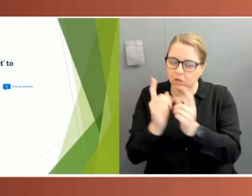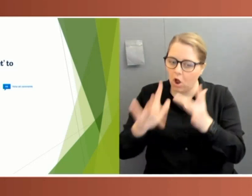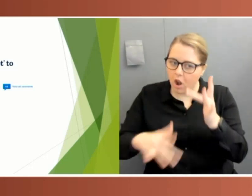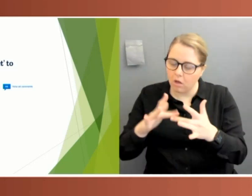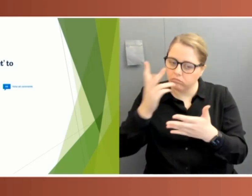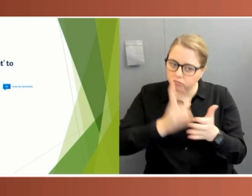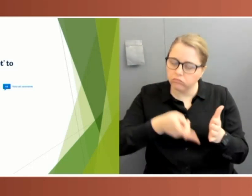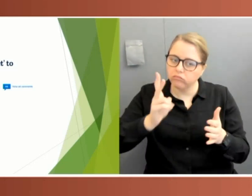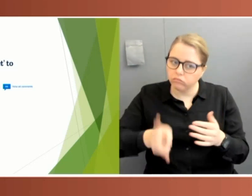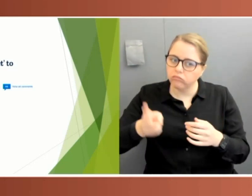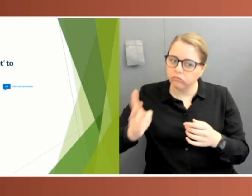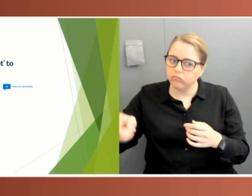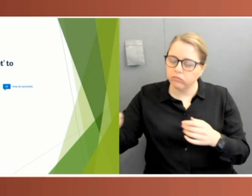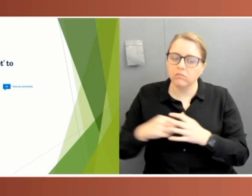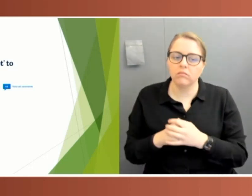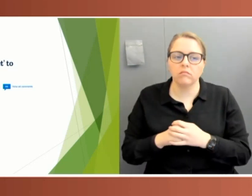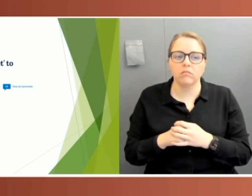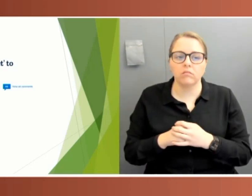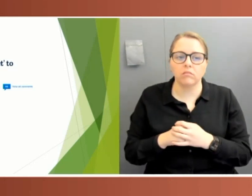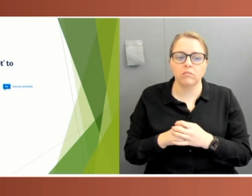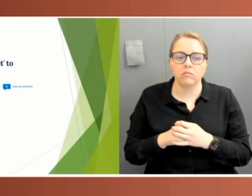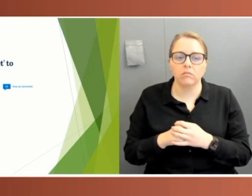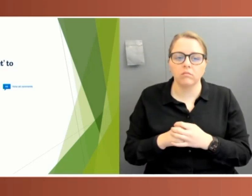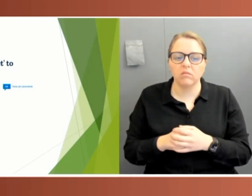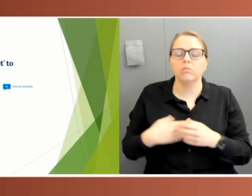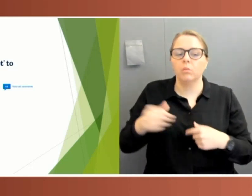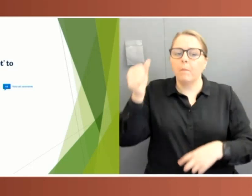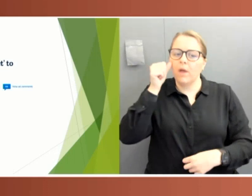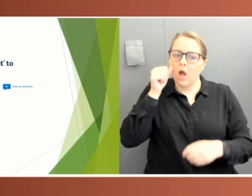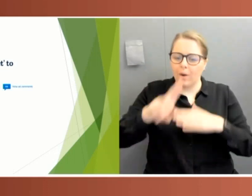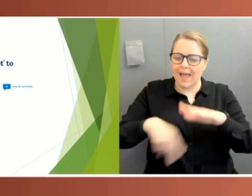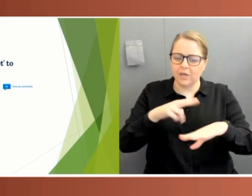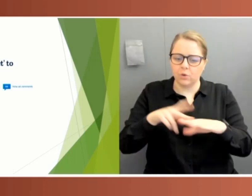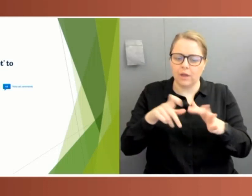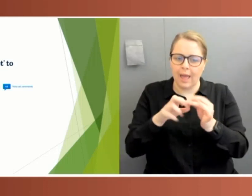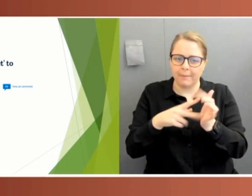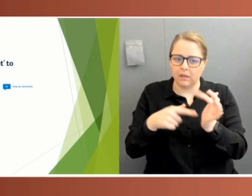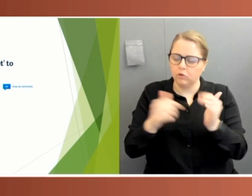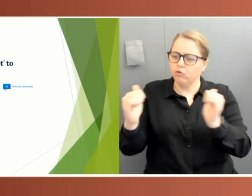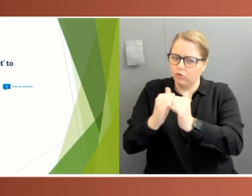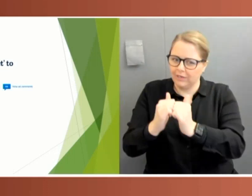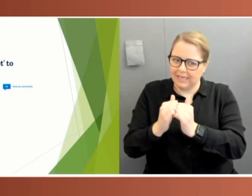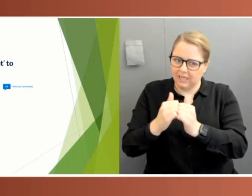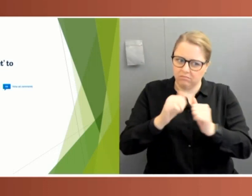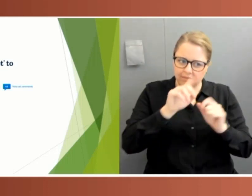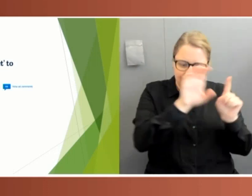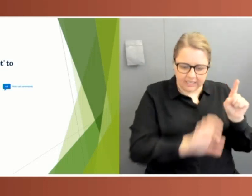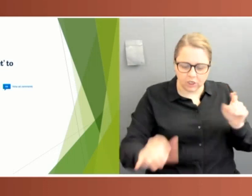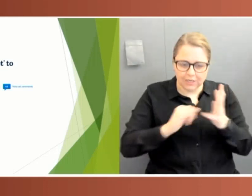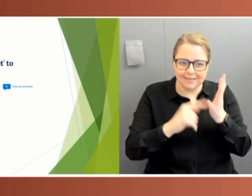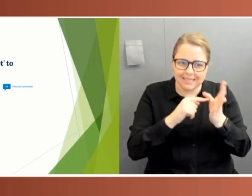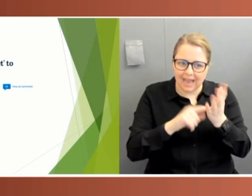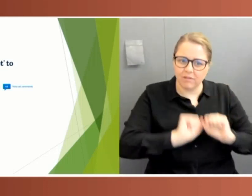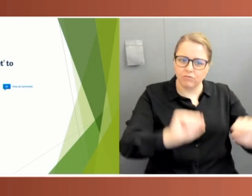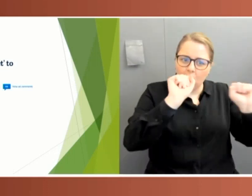Recognising that the pandemic may affect different areas of the country in different ways, the National Cabinet sought to agree on a broad framework and allow the states and territories to implement the solutions